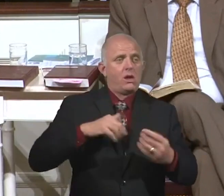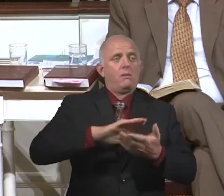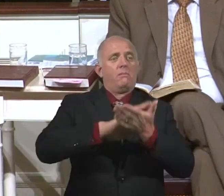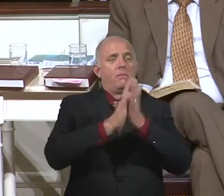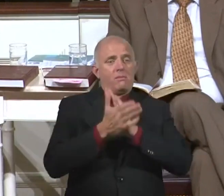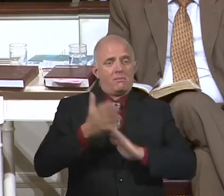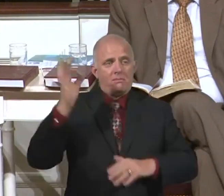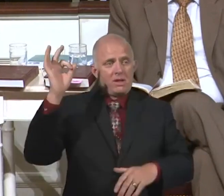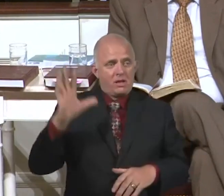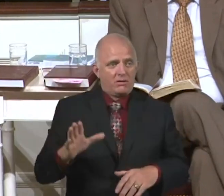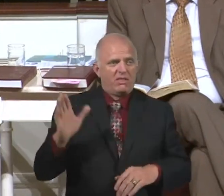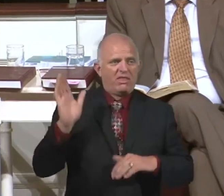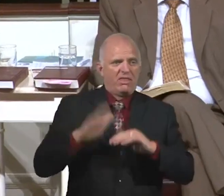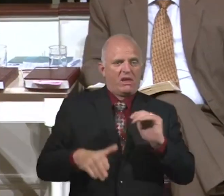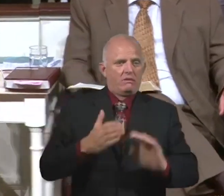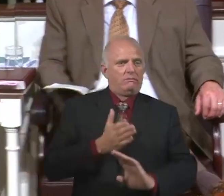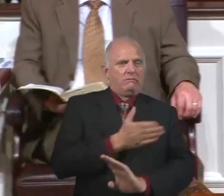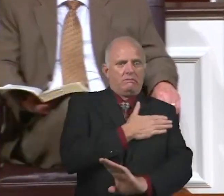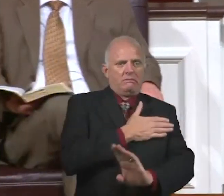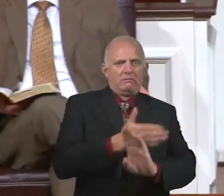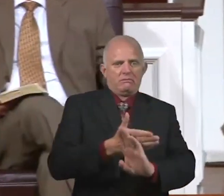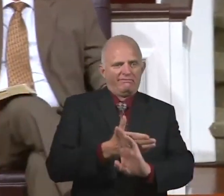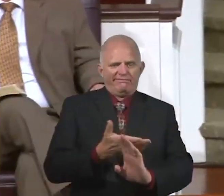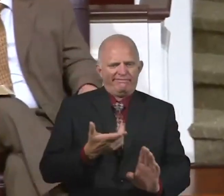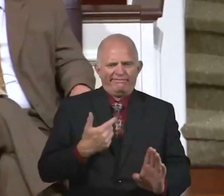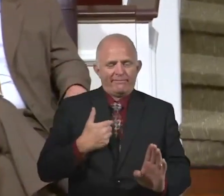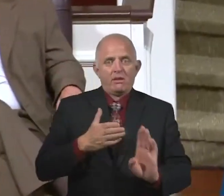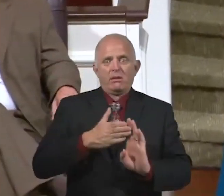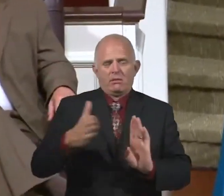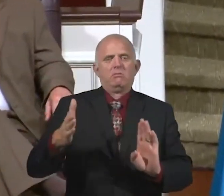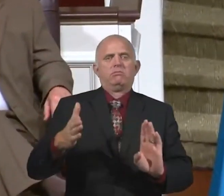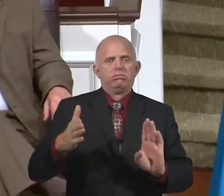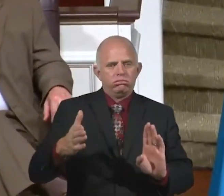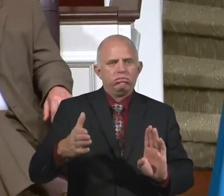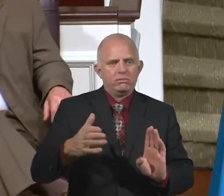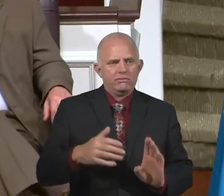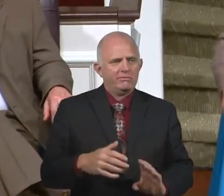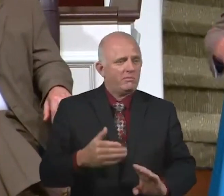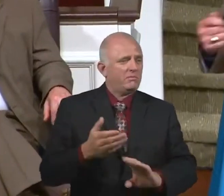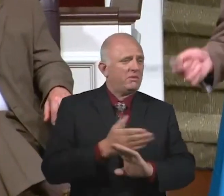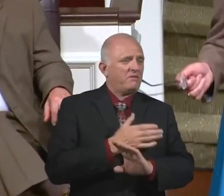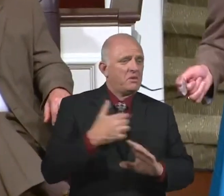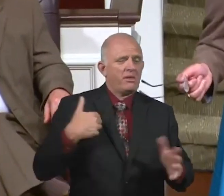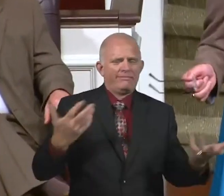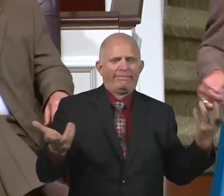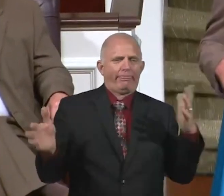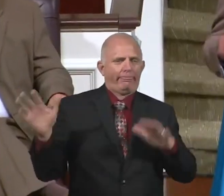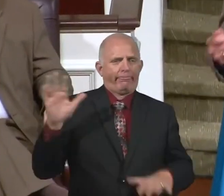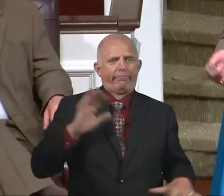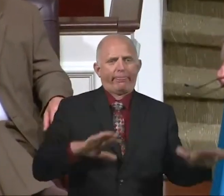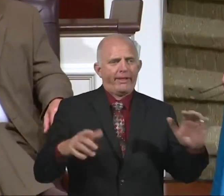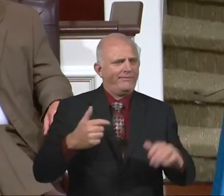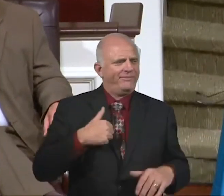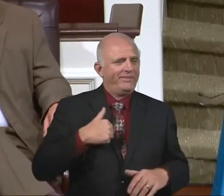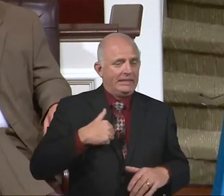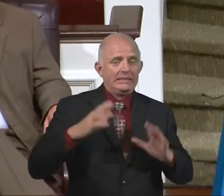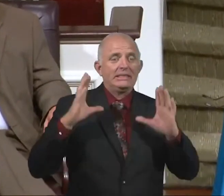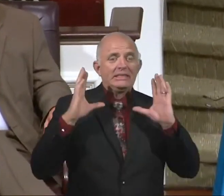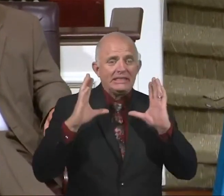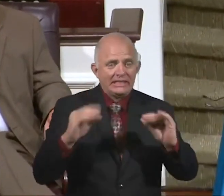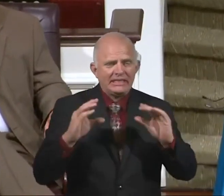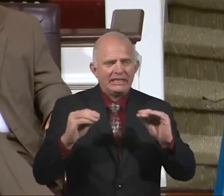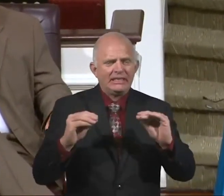I heard so many life-changing messages I didn't know where I was and who I was prior to that. When I started teaching the Bible, I had to learn some Bible.